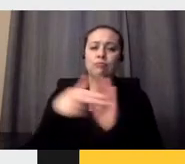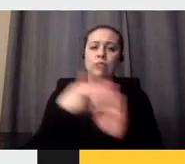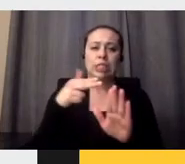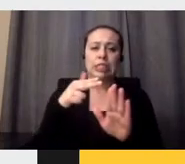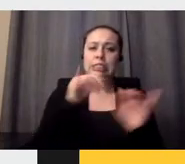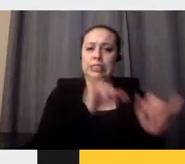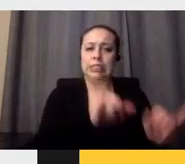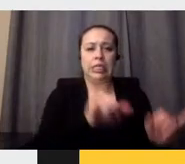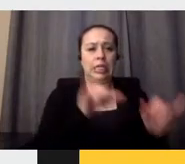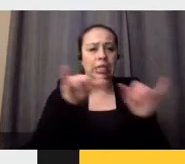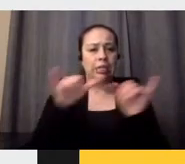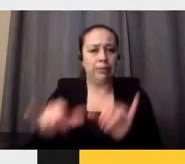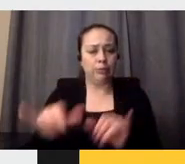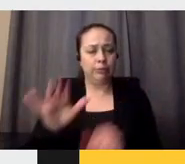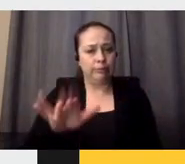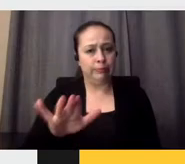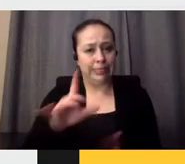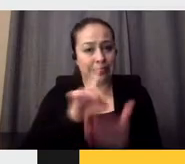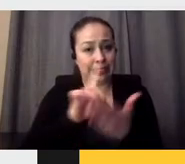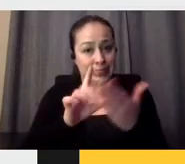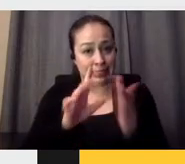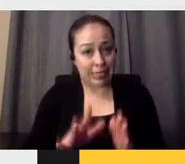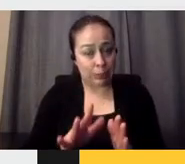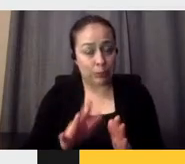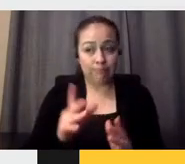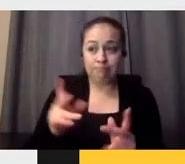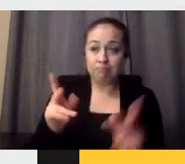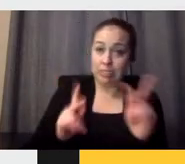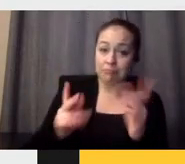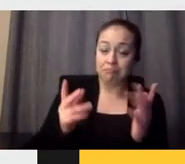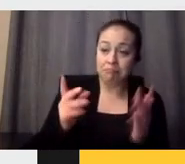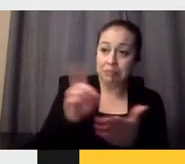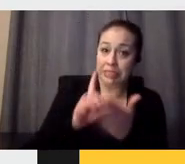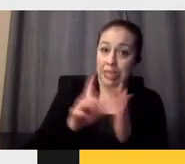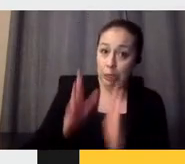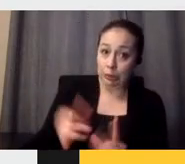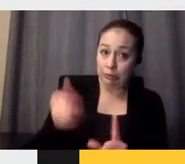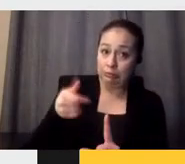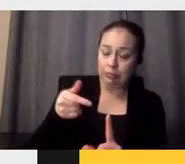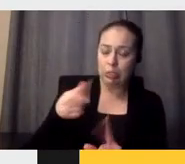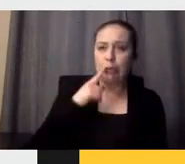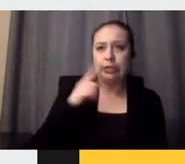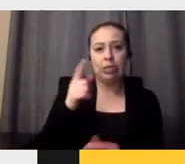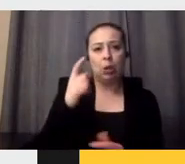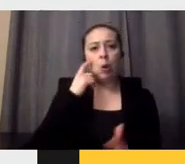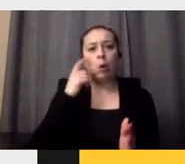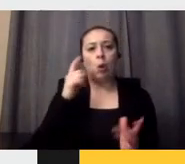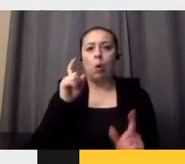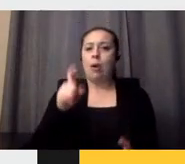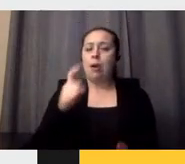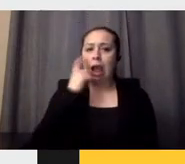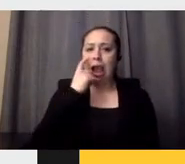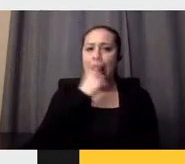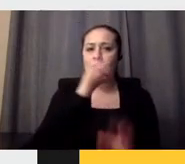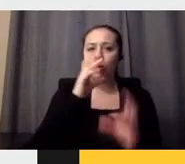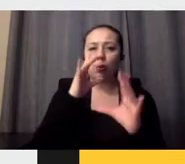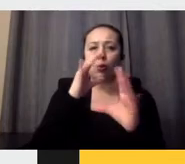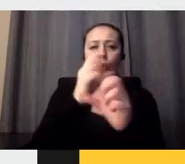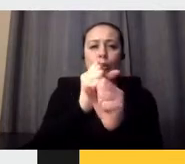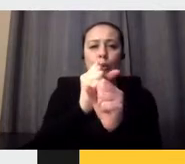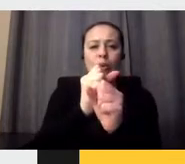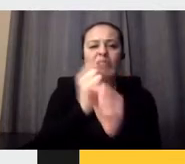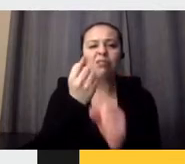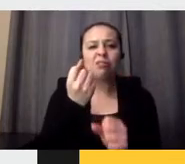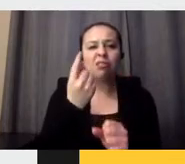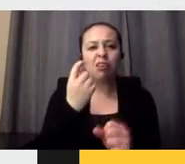designers or people as well that something that is eye-pleasing is symmetry. So